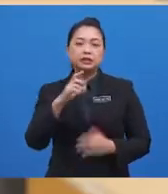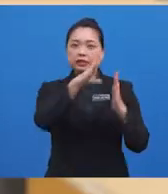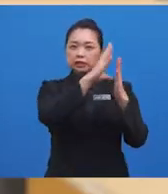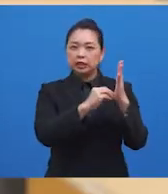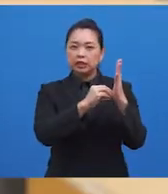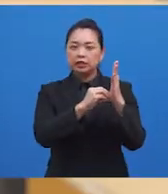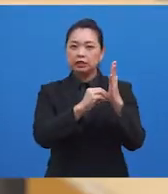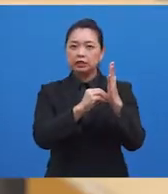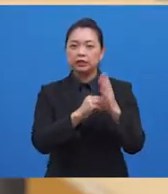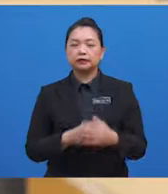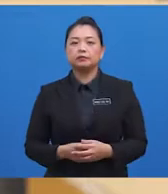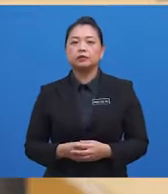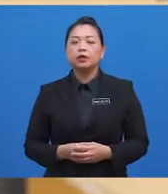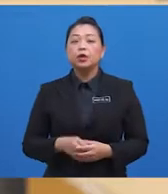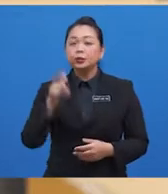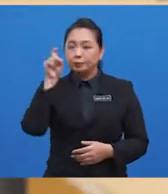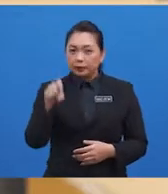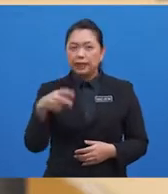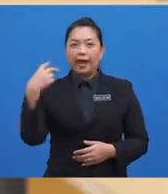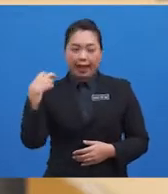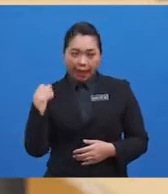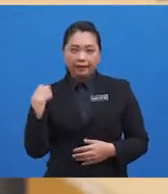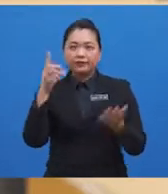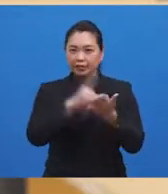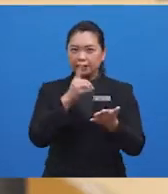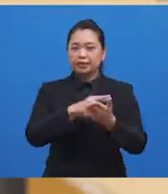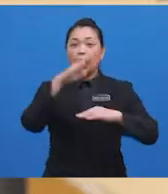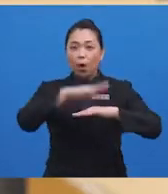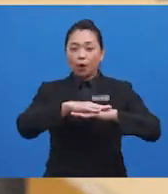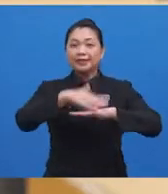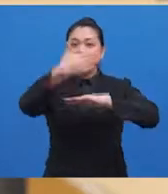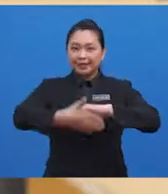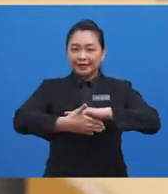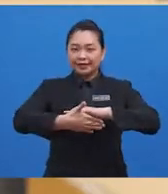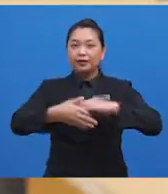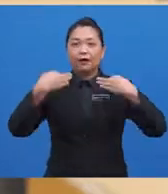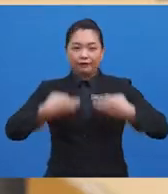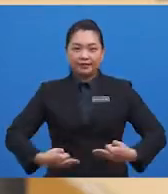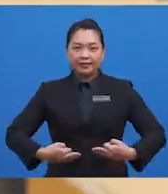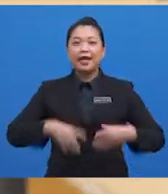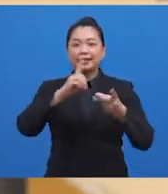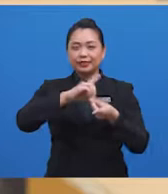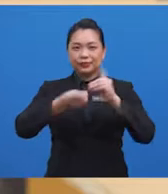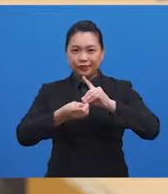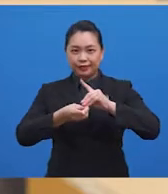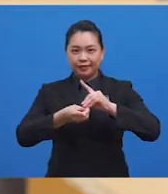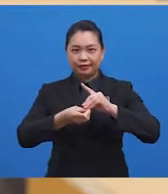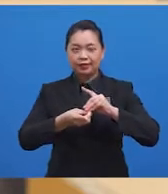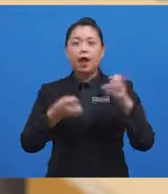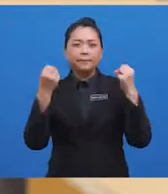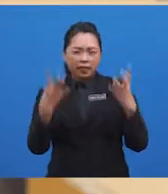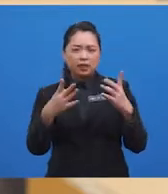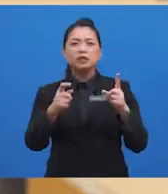readers may need to have a dictionary on the side, physically or digitally, as there are a number of medical